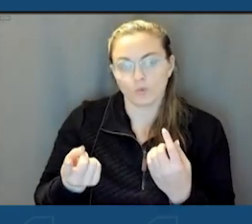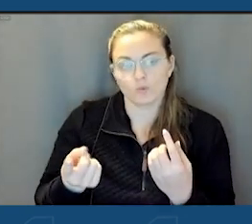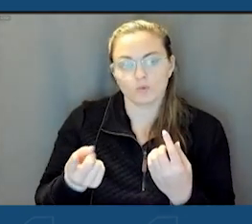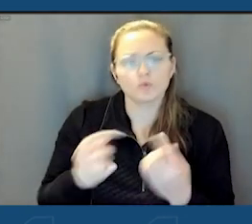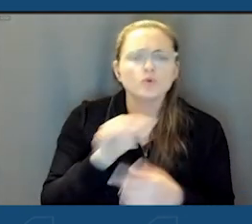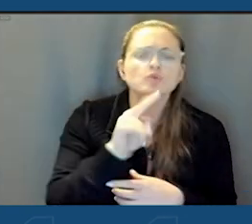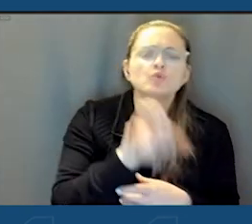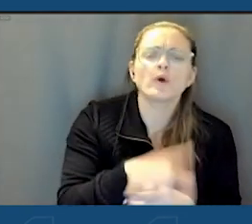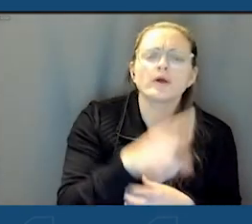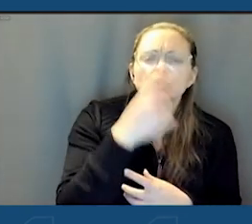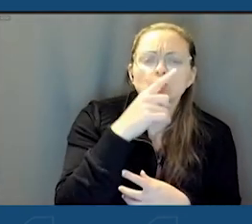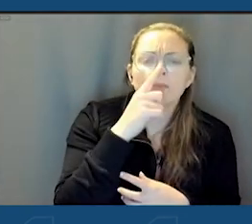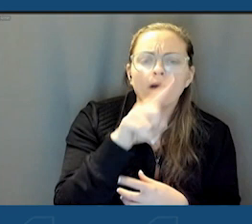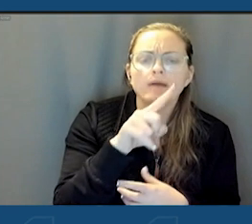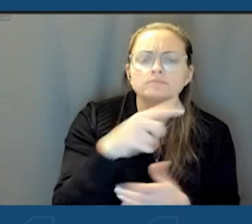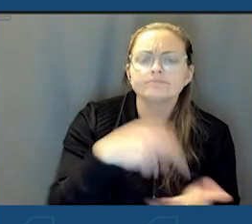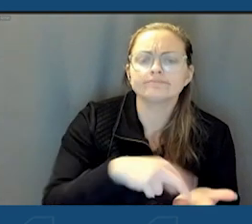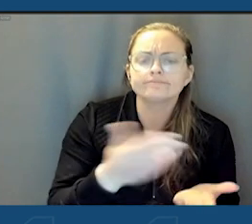please stand?